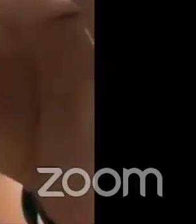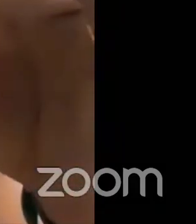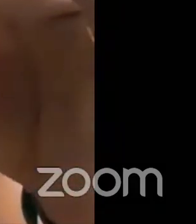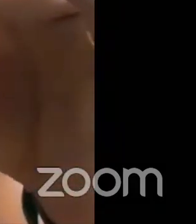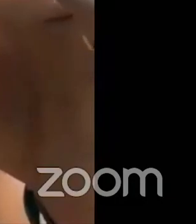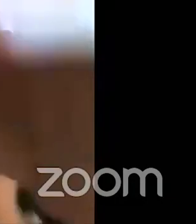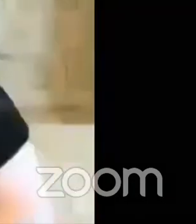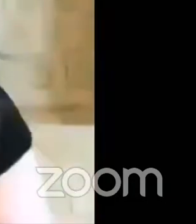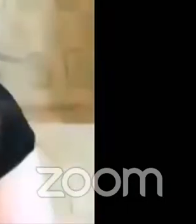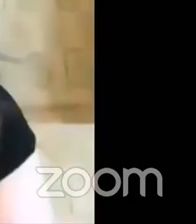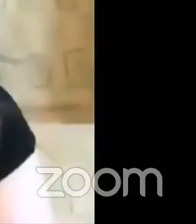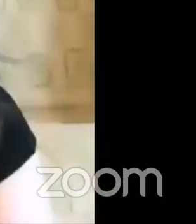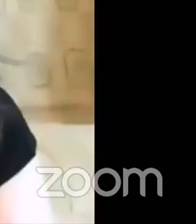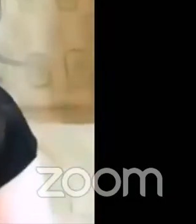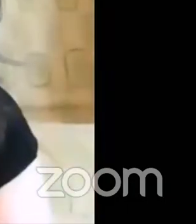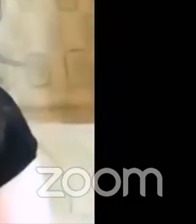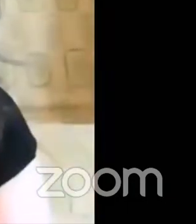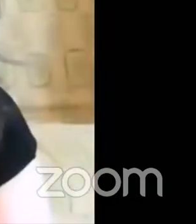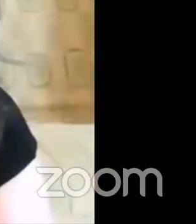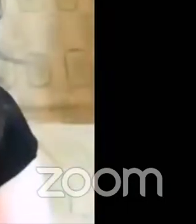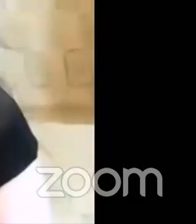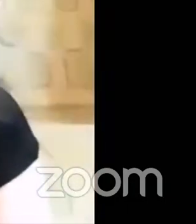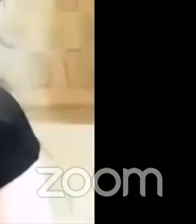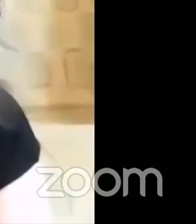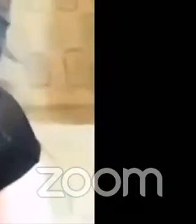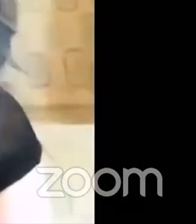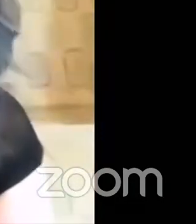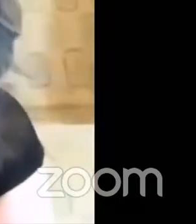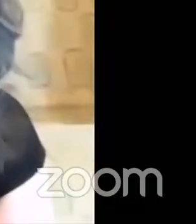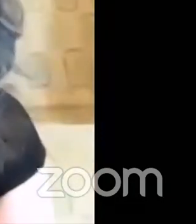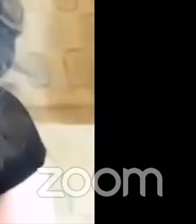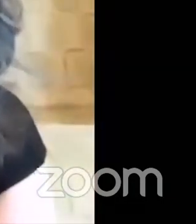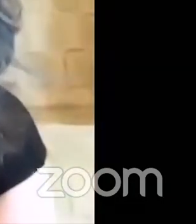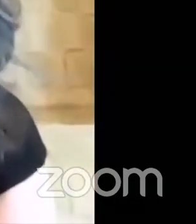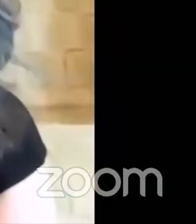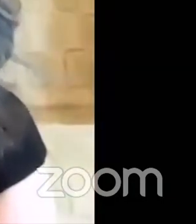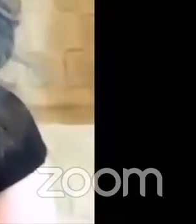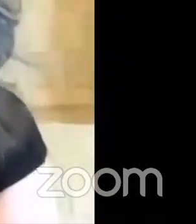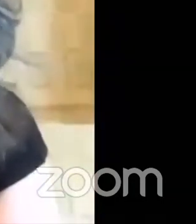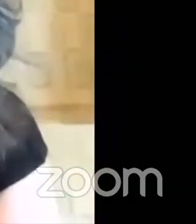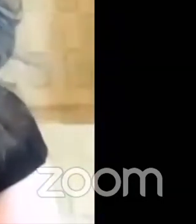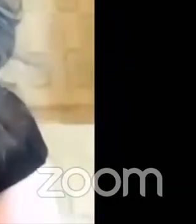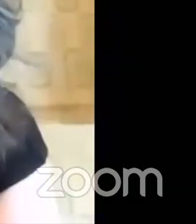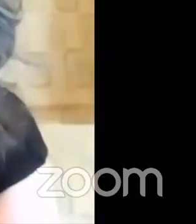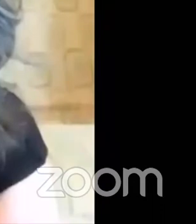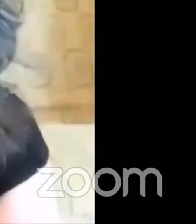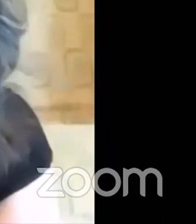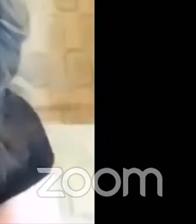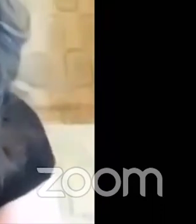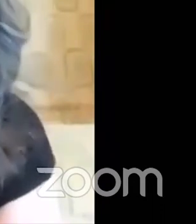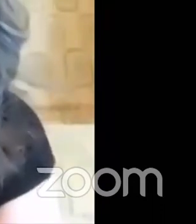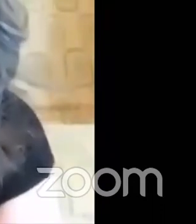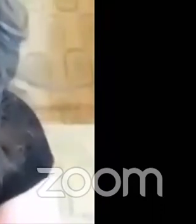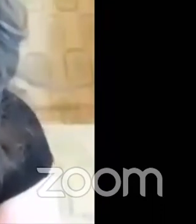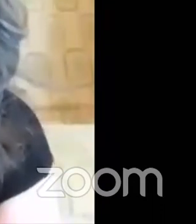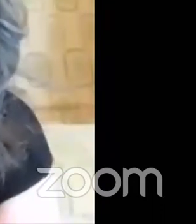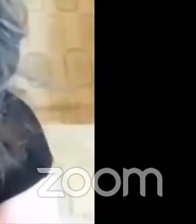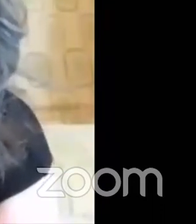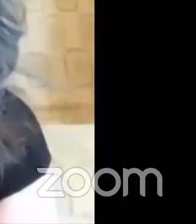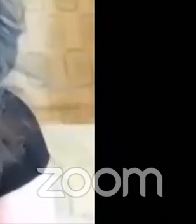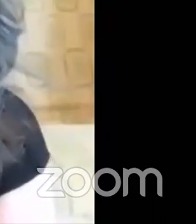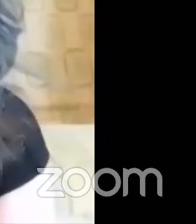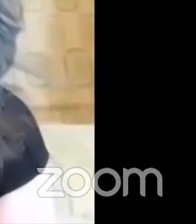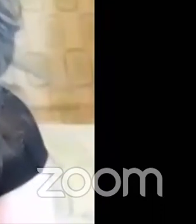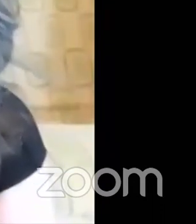happening so this is oil and this food coloring is water based right so instead